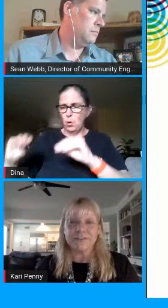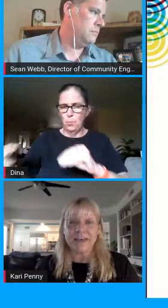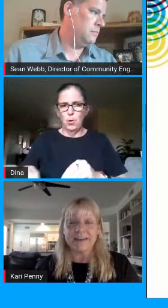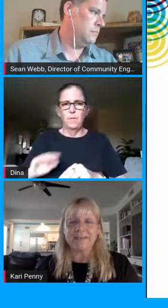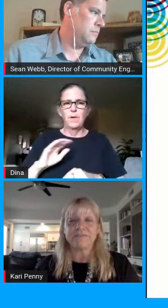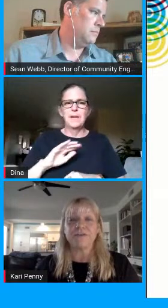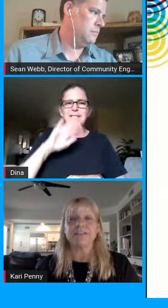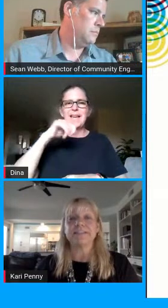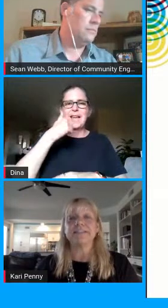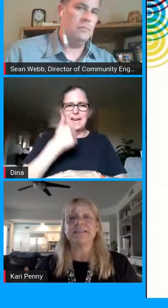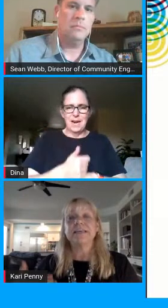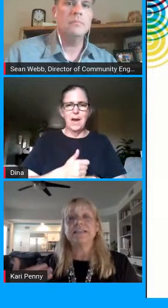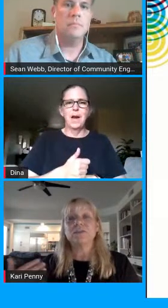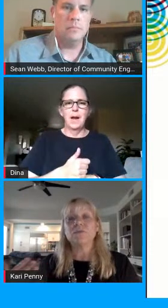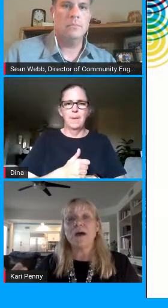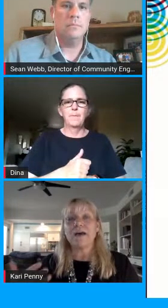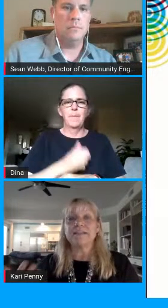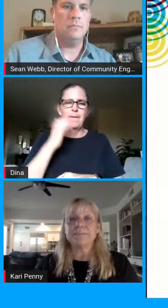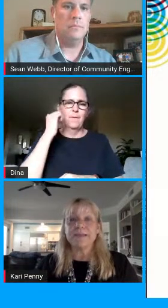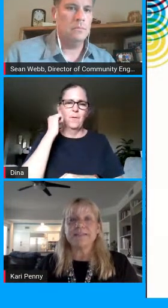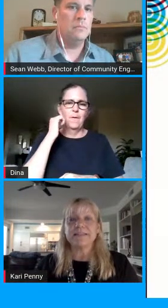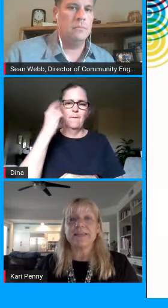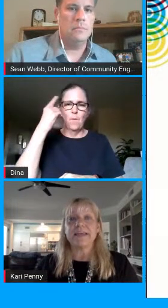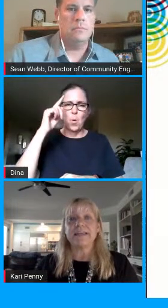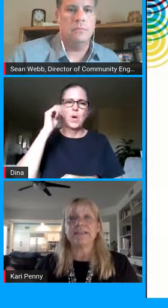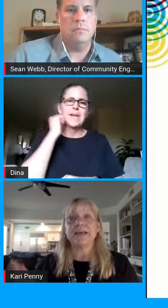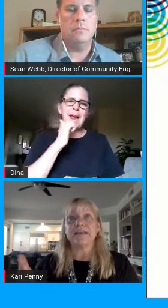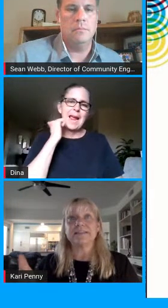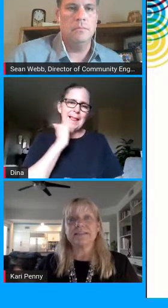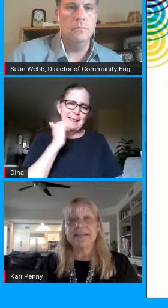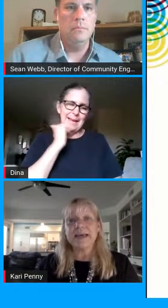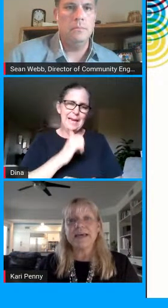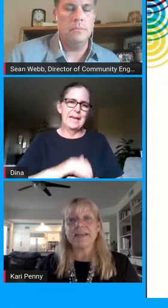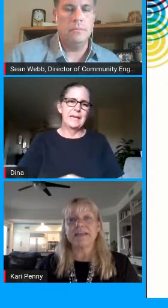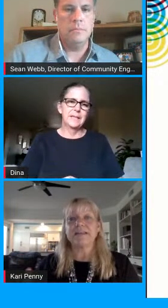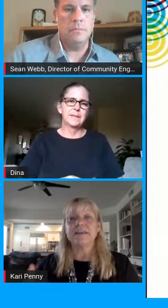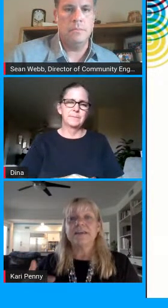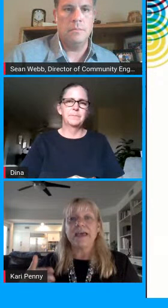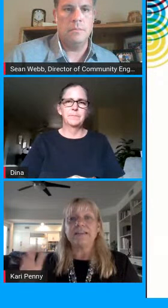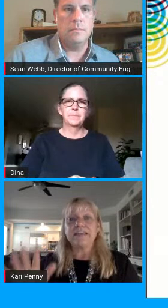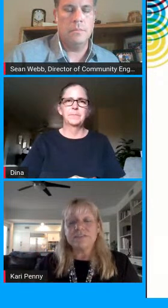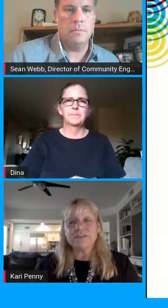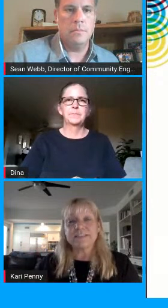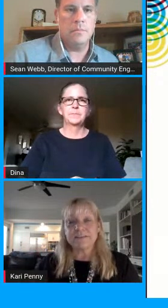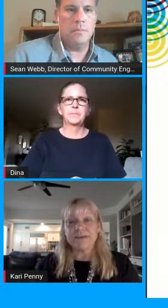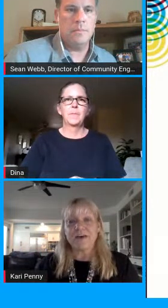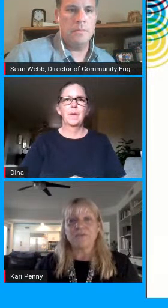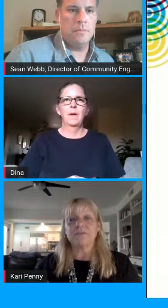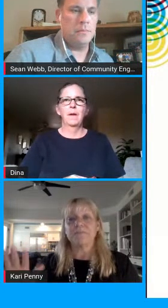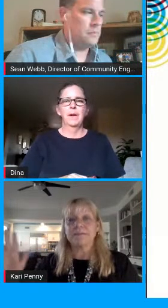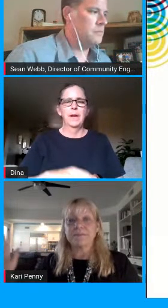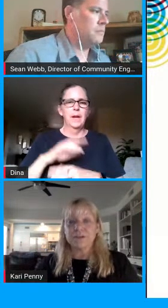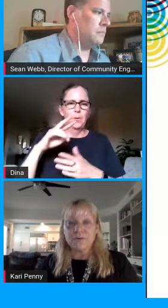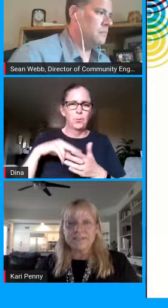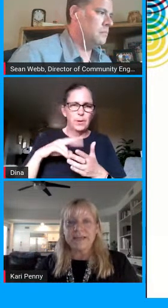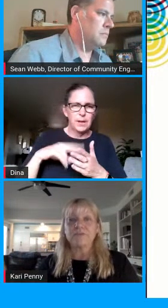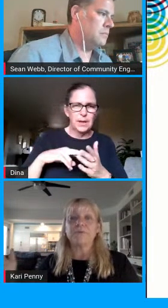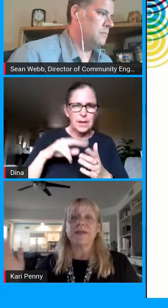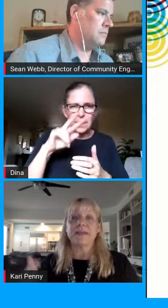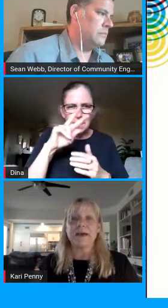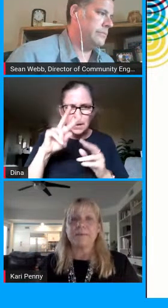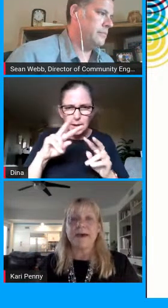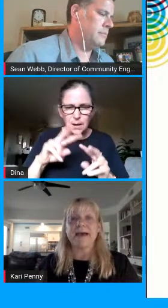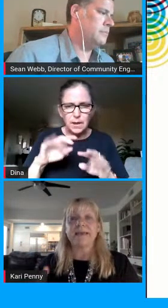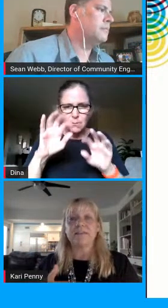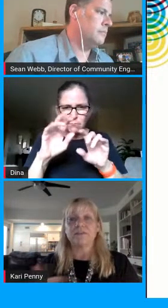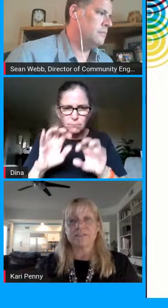having dinner that night for instance so a space that they can uh sit at and and leave their stuff out be able to go and take